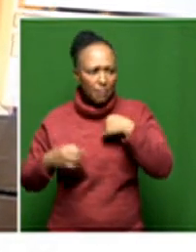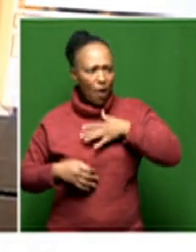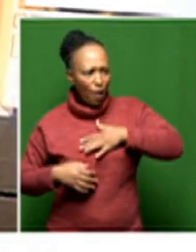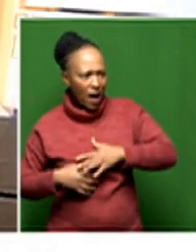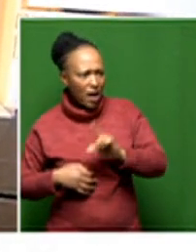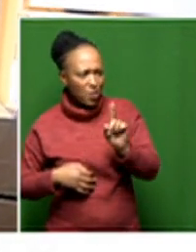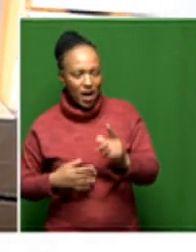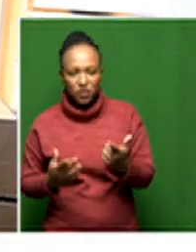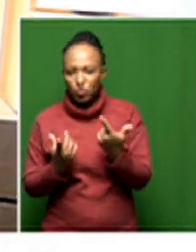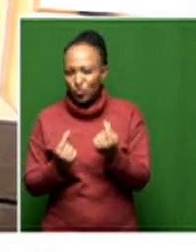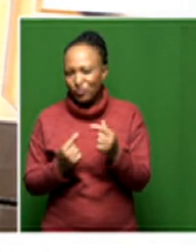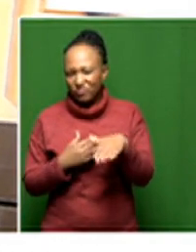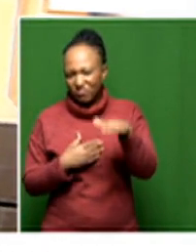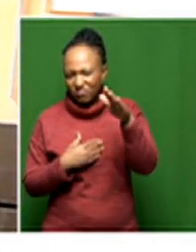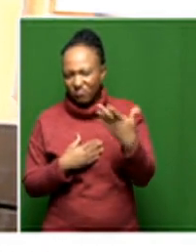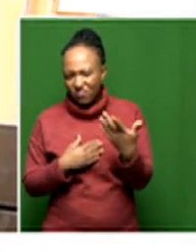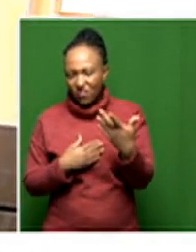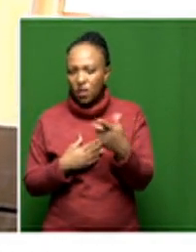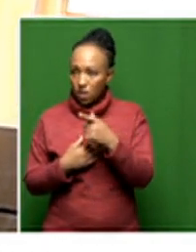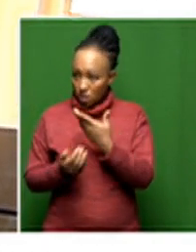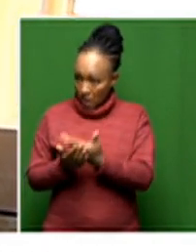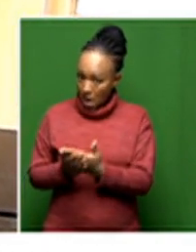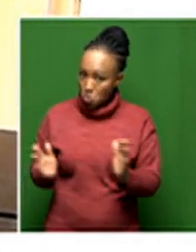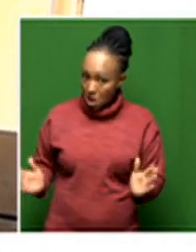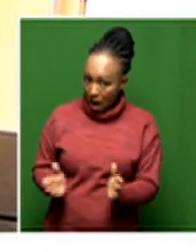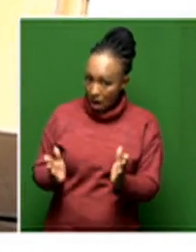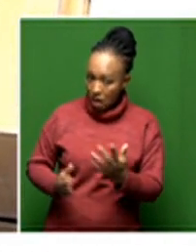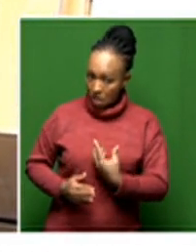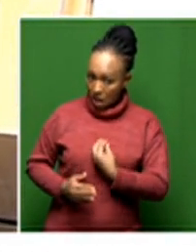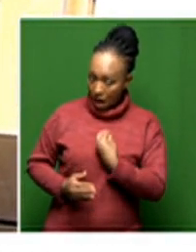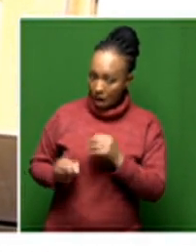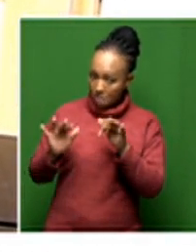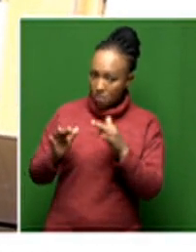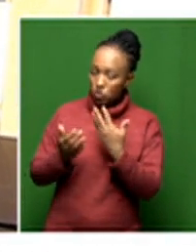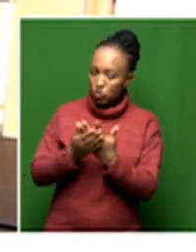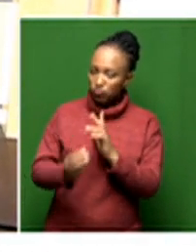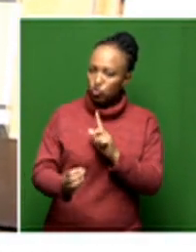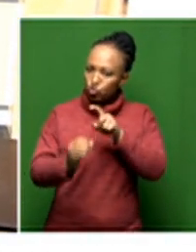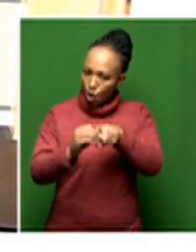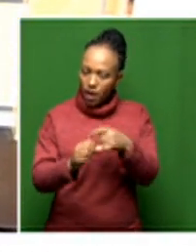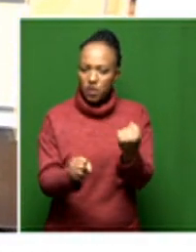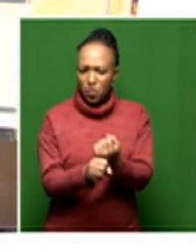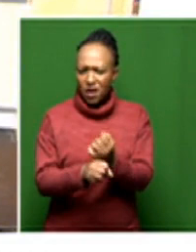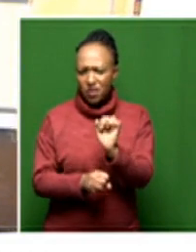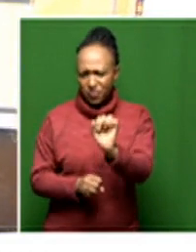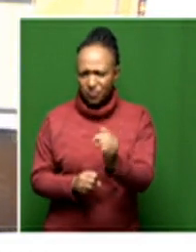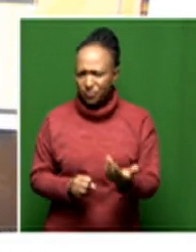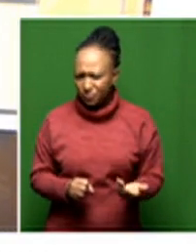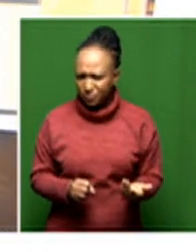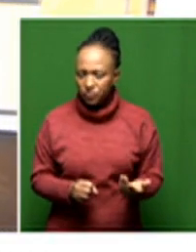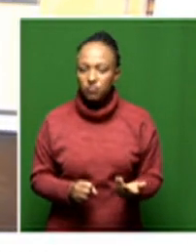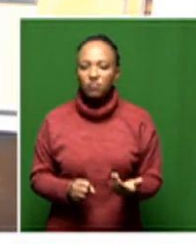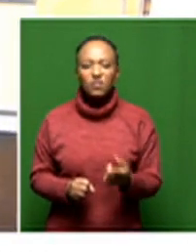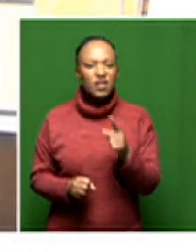that we want to do so would you encourage young people to get into this field and if so you know